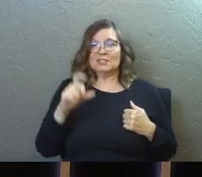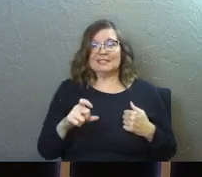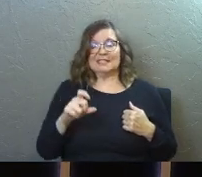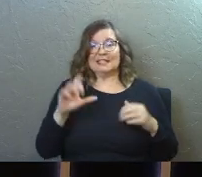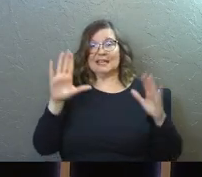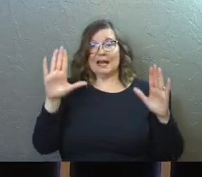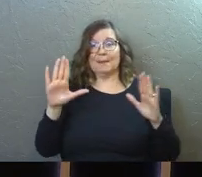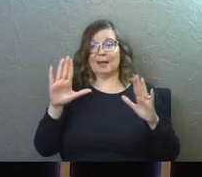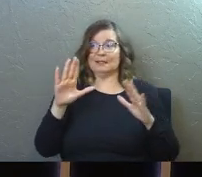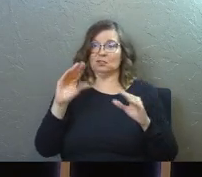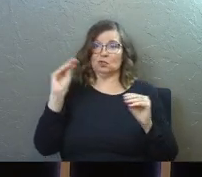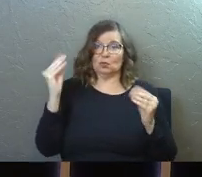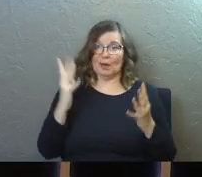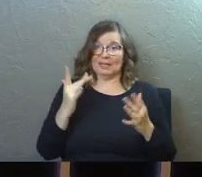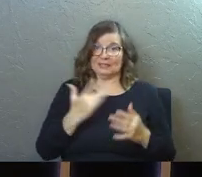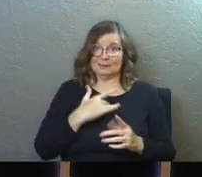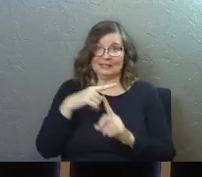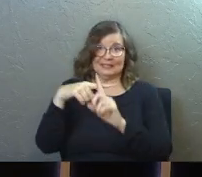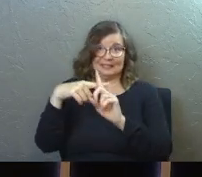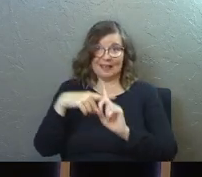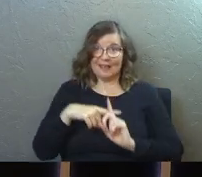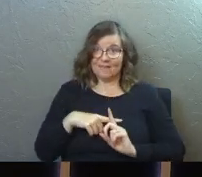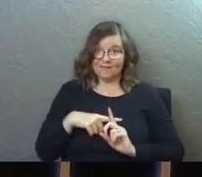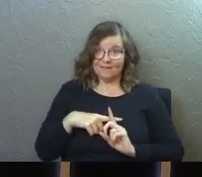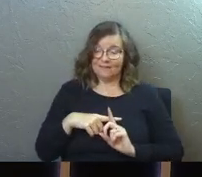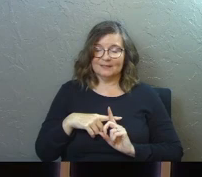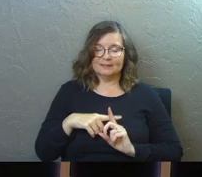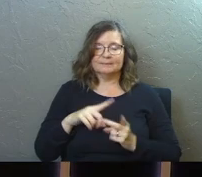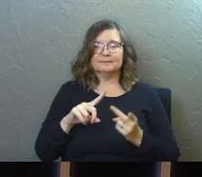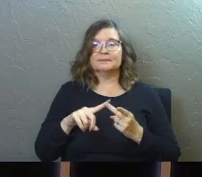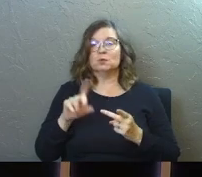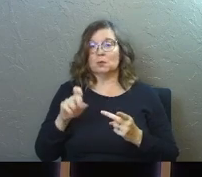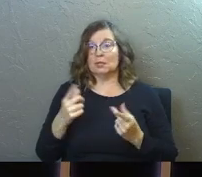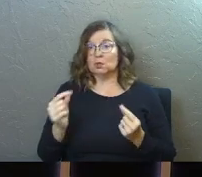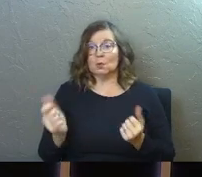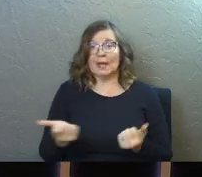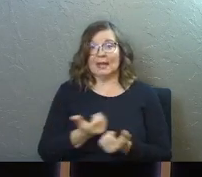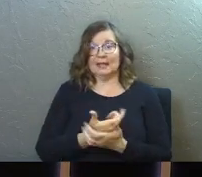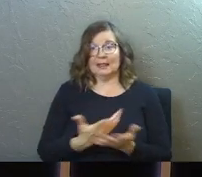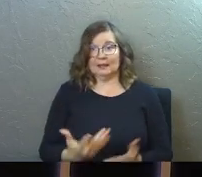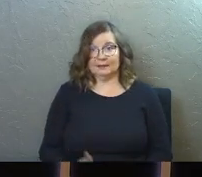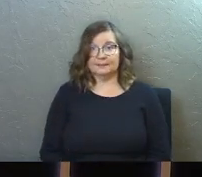need amazing grace to get saved. You need it to do anything.